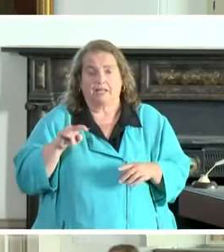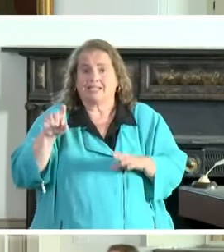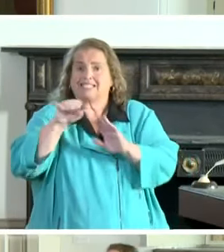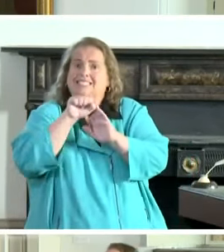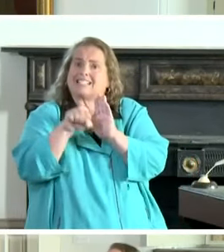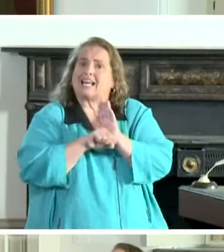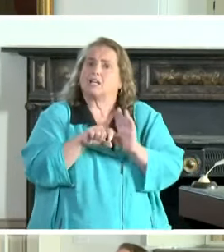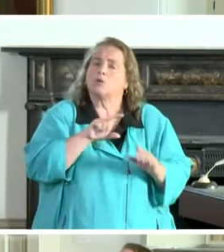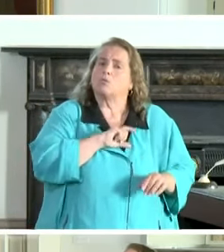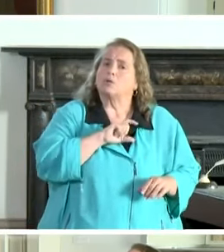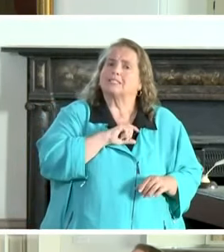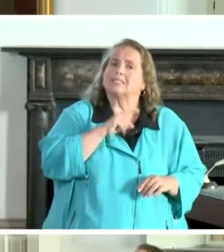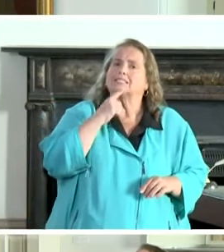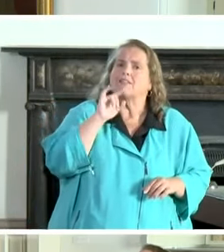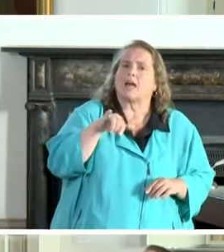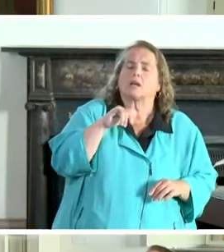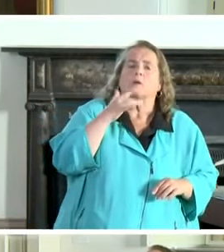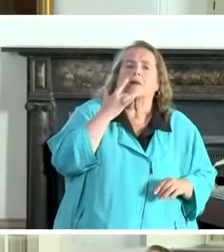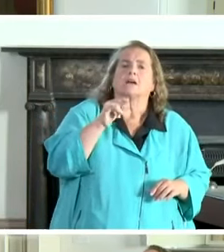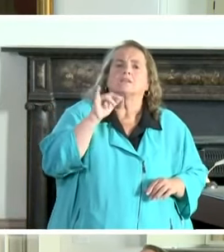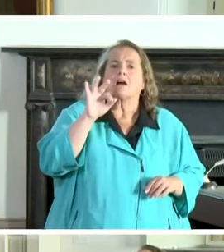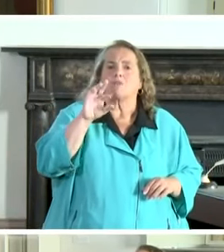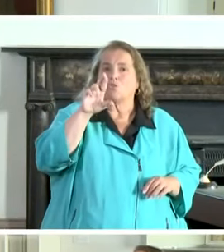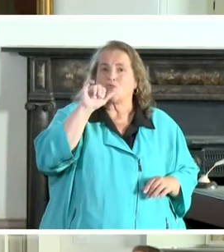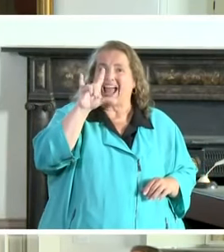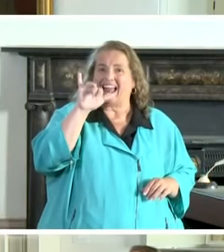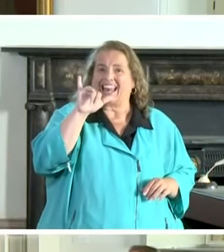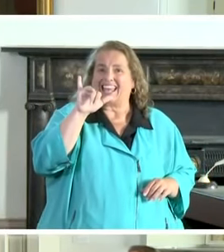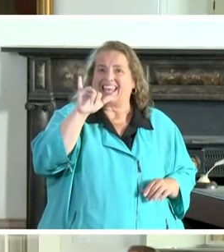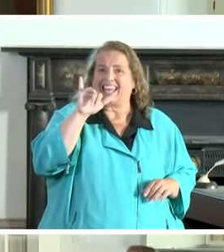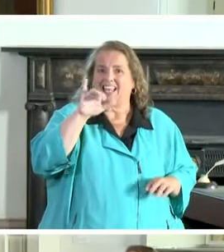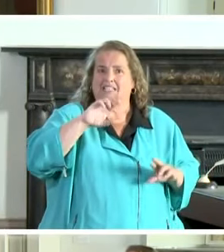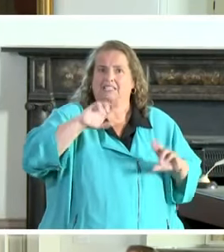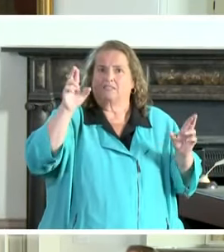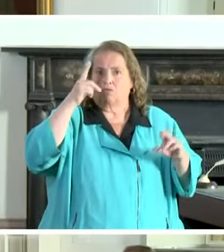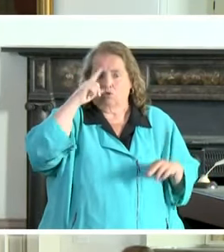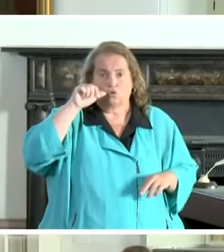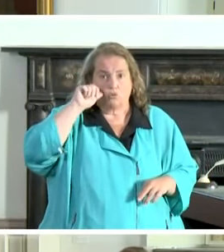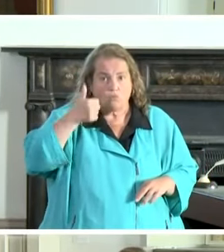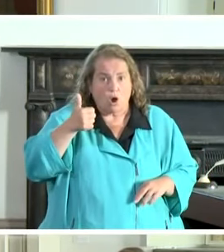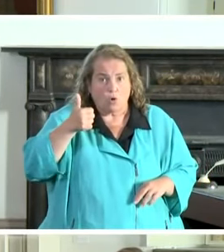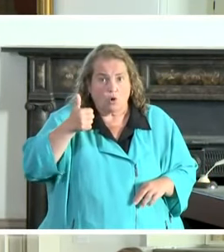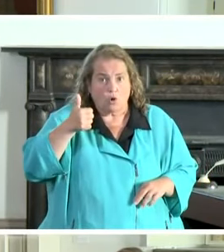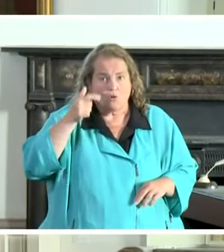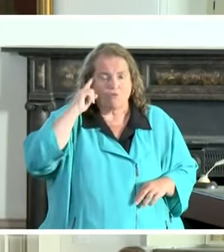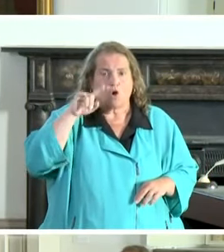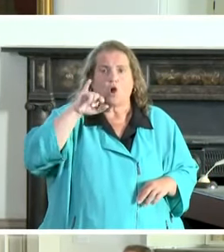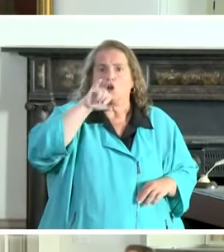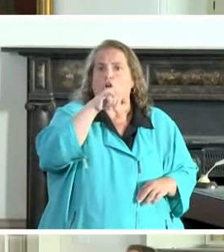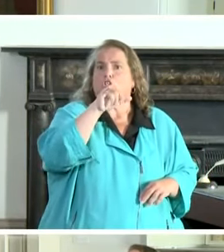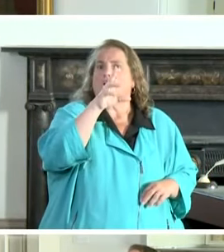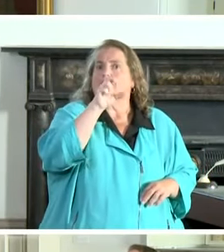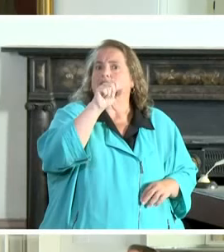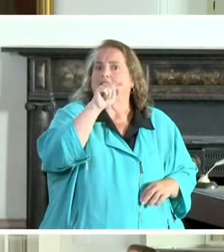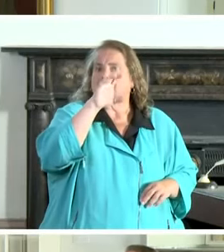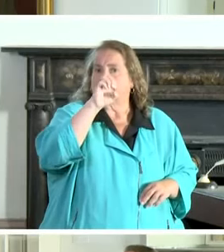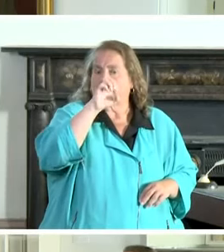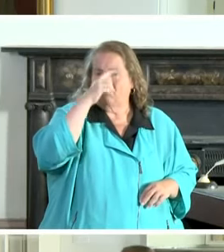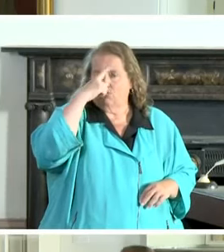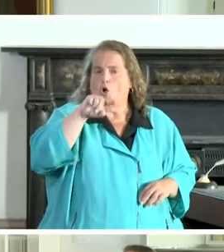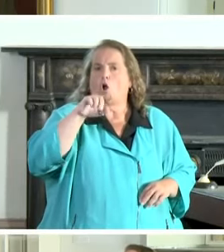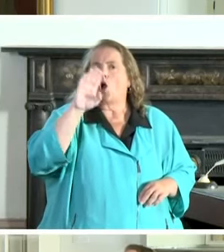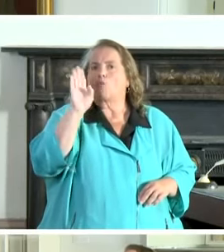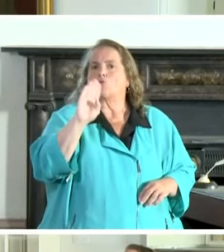police said because of this rally for harm, for justice for Breonna Taylor, they wanted fewer people there